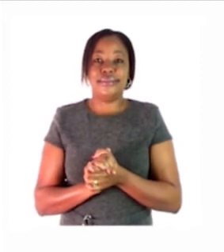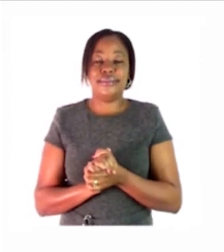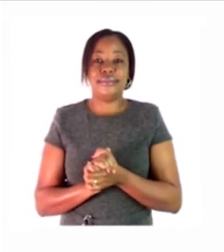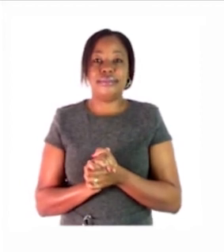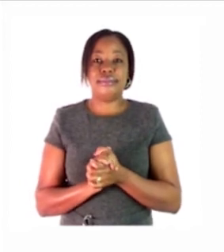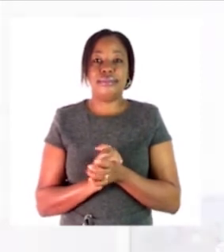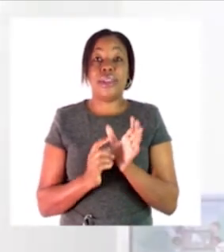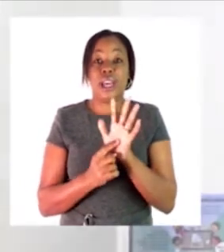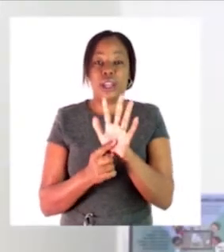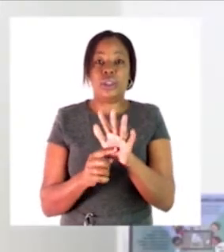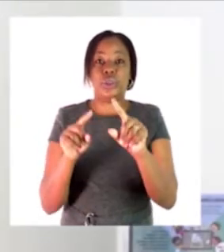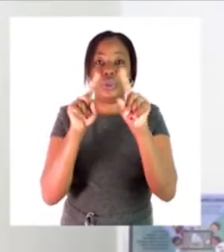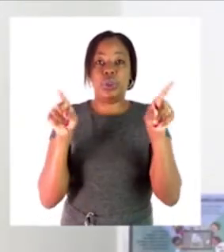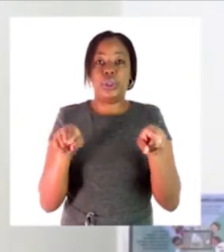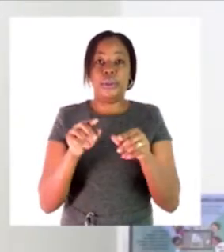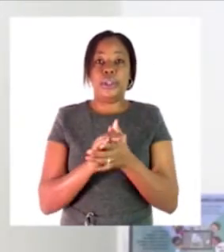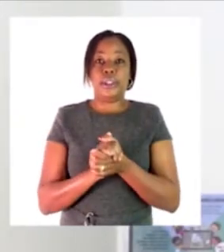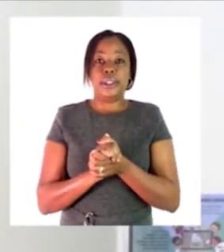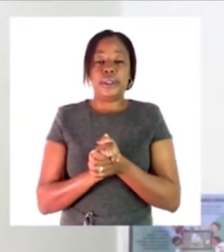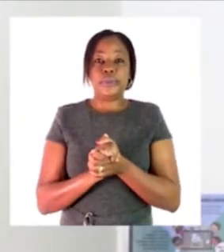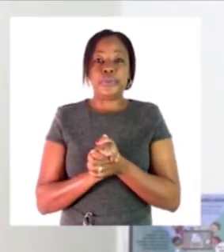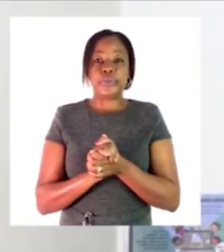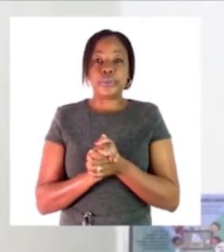bit so that i can give you an example